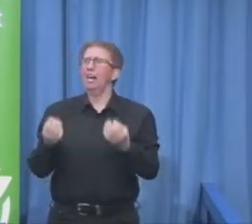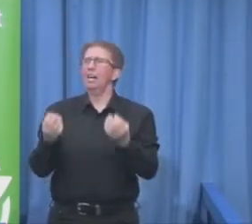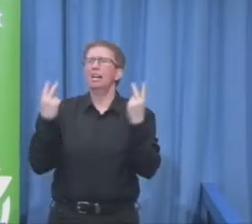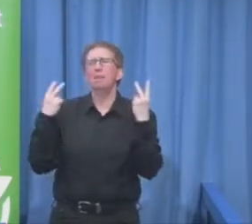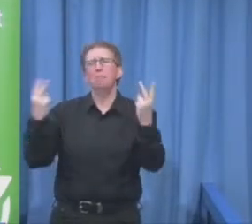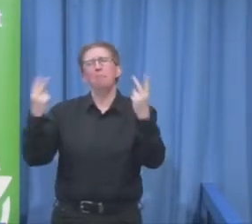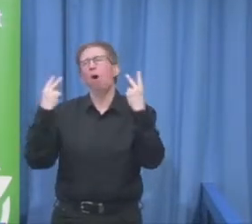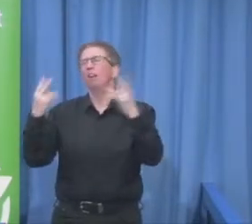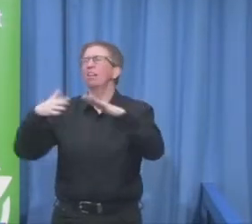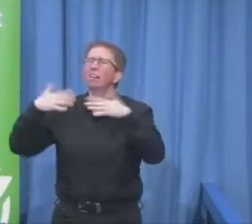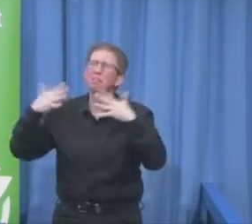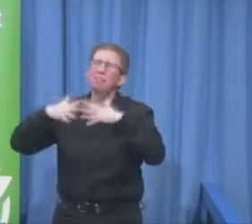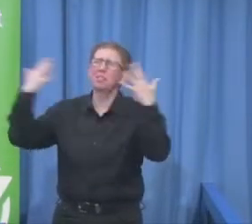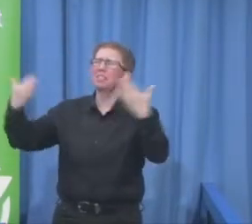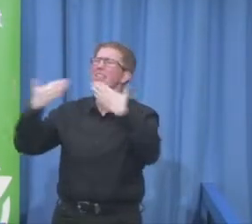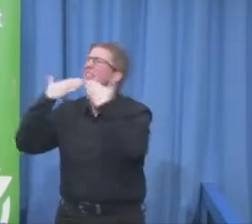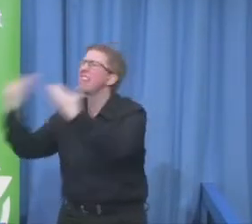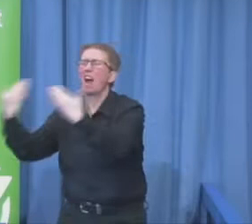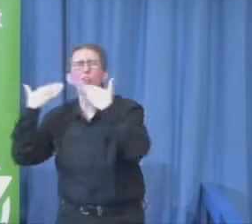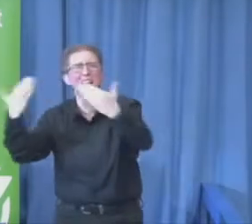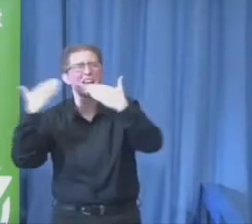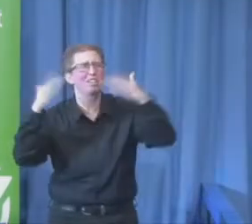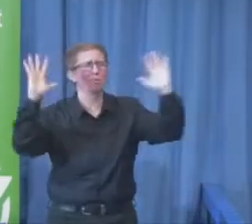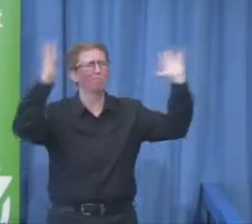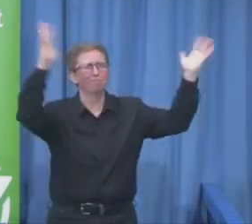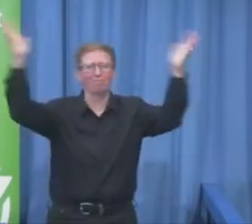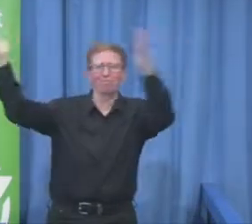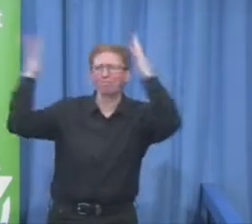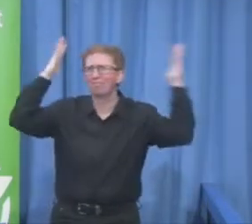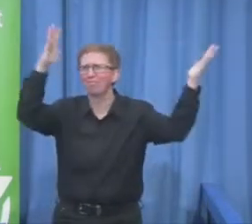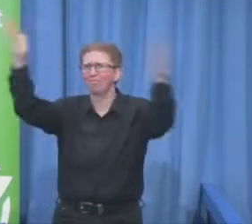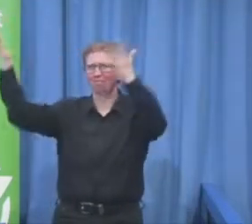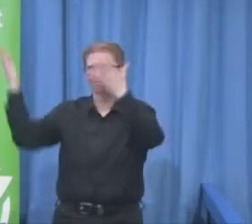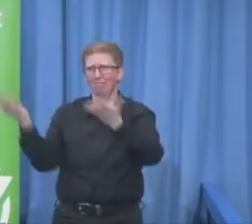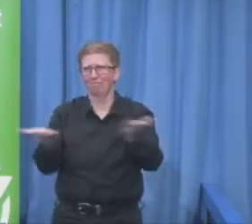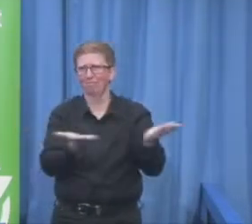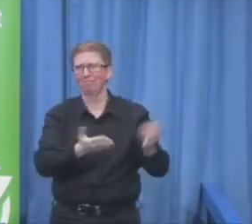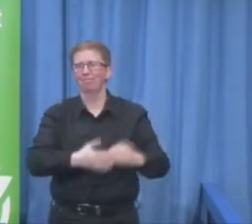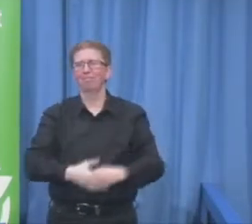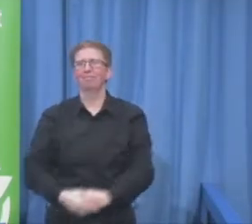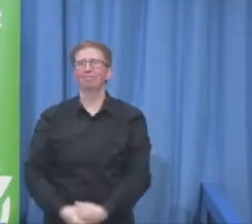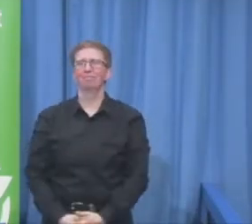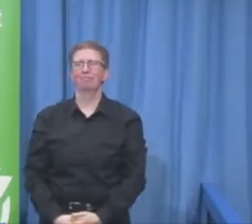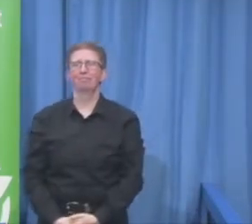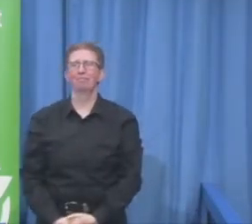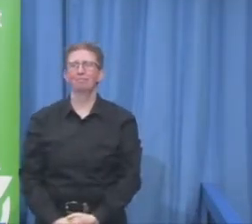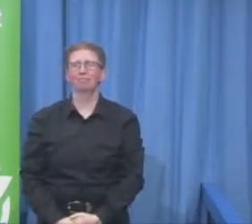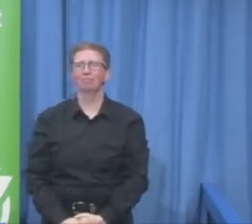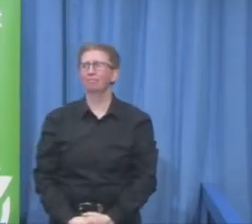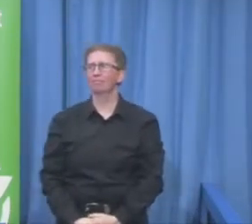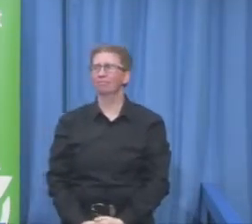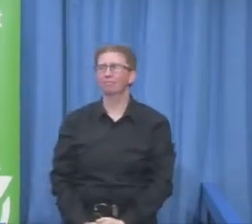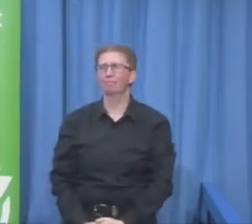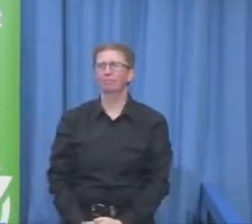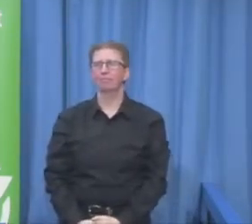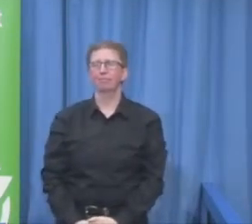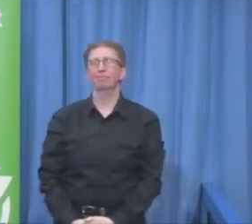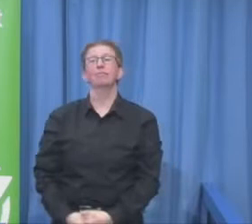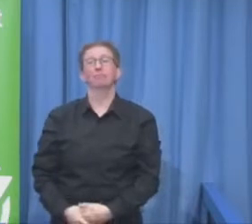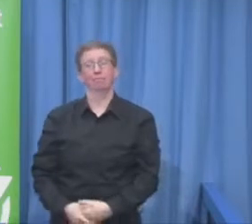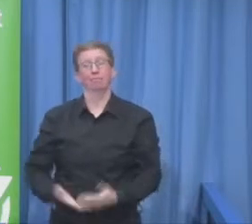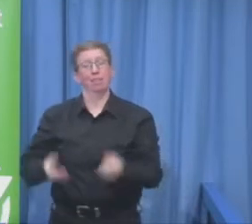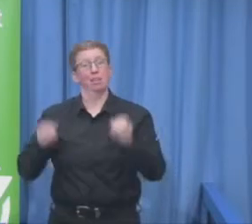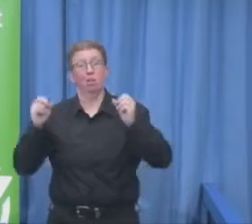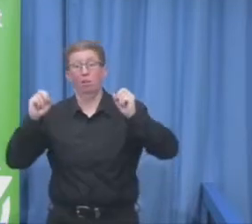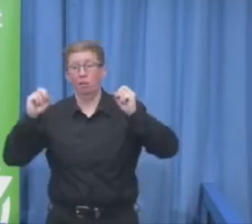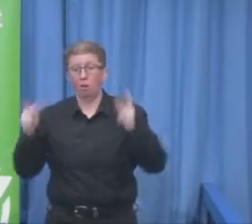round of applause. That fantastic. Gets us all going. Get this all going. Okay, so we have another little